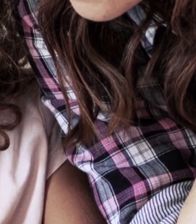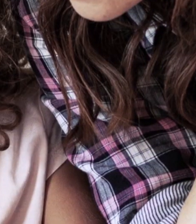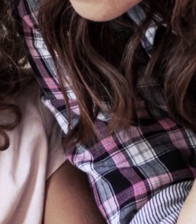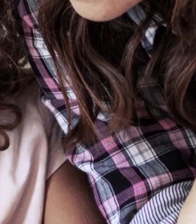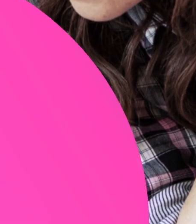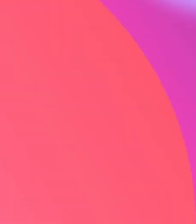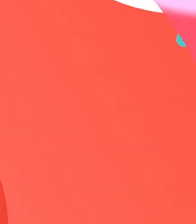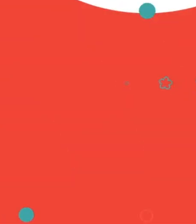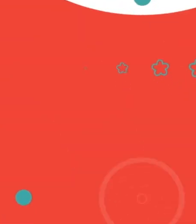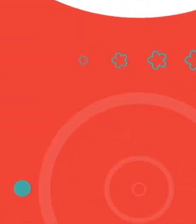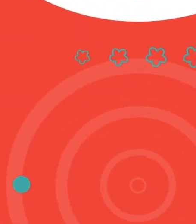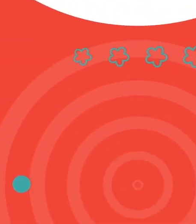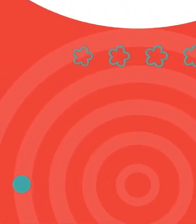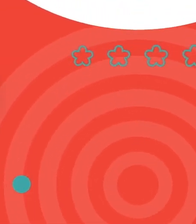you you you you